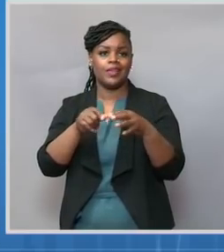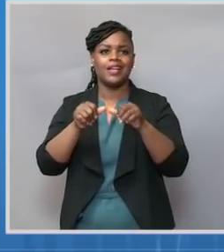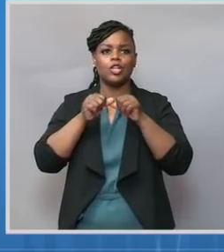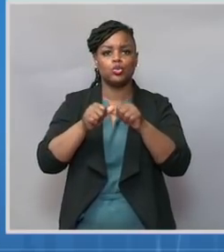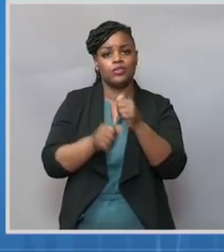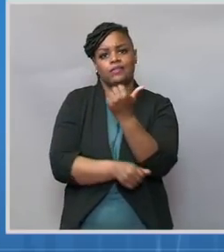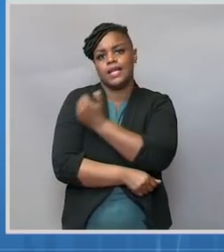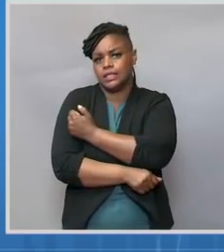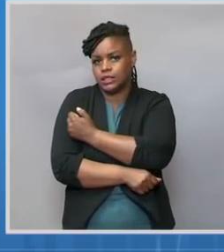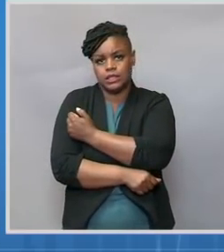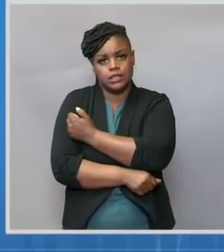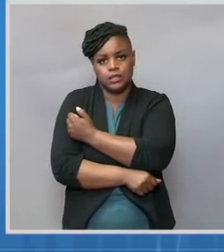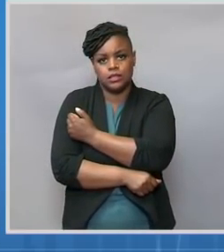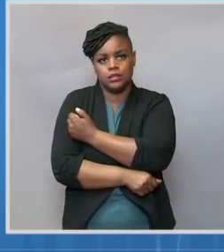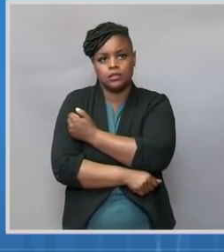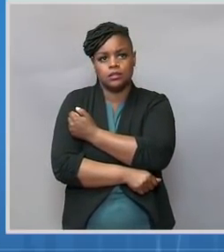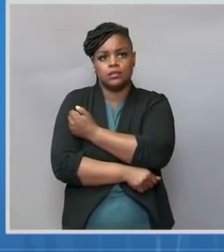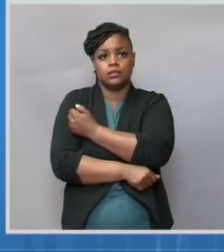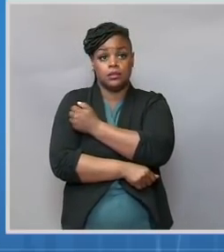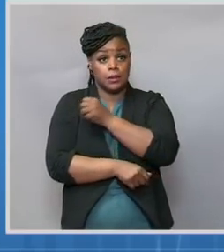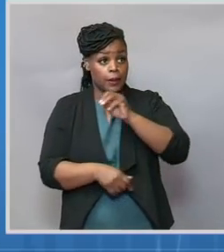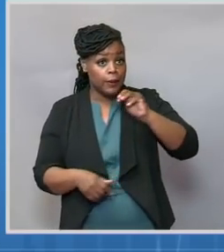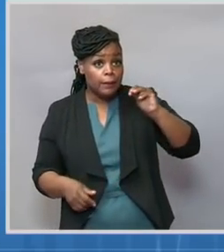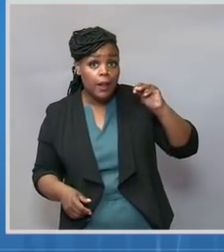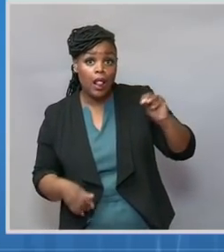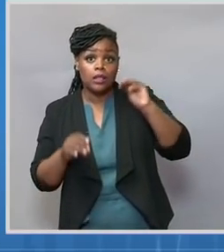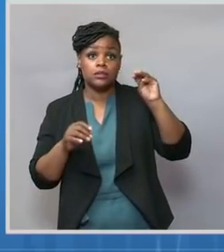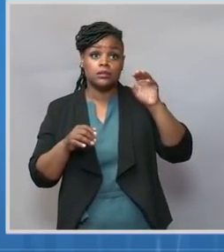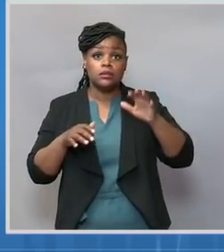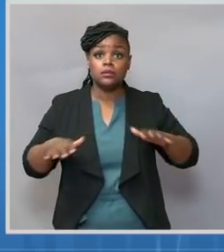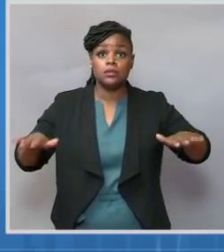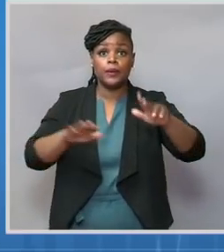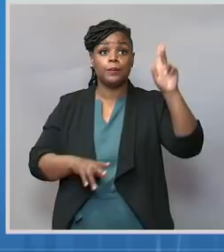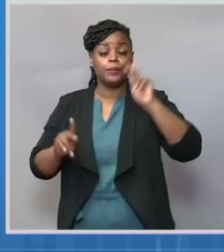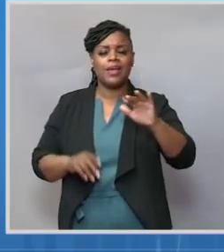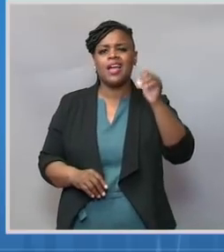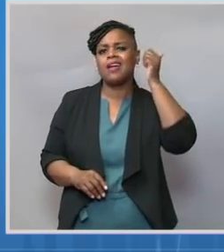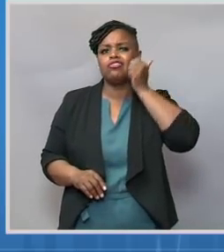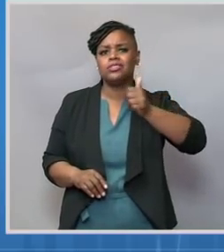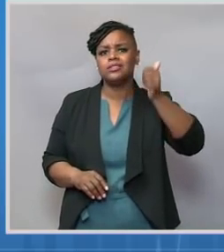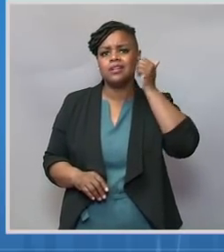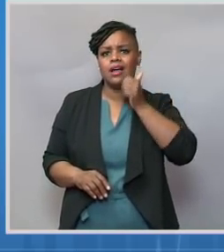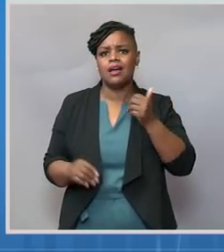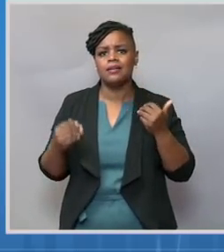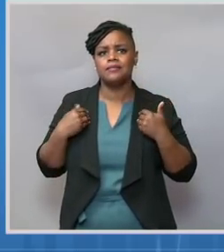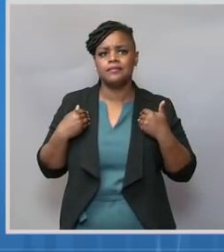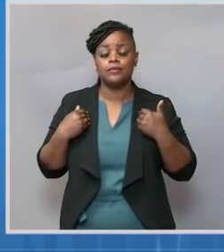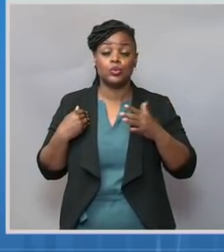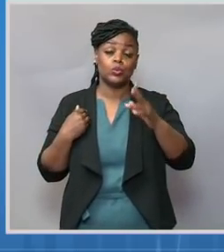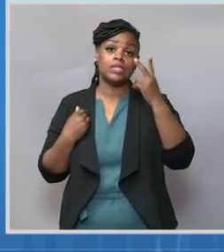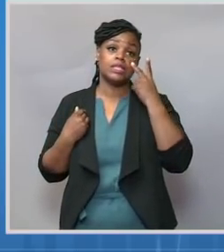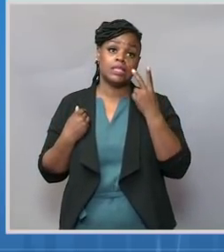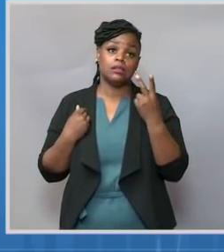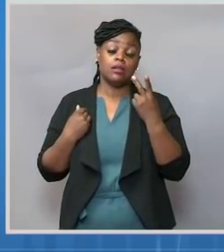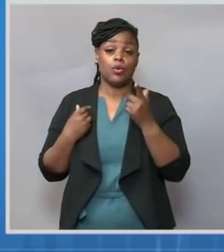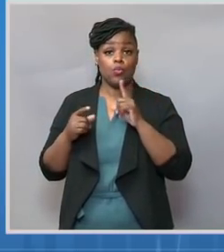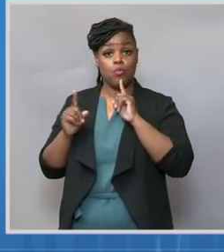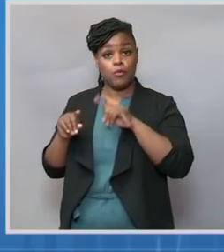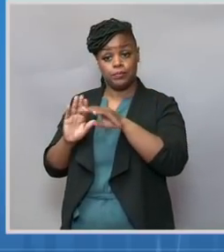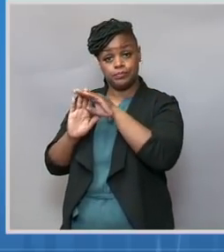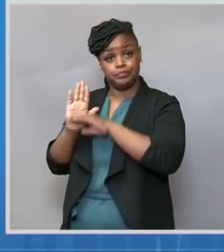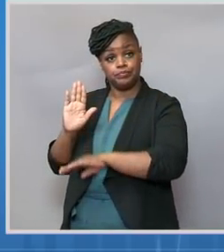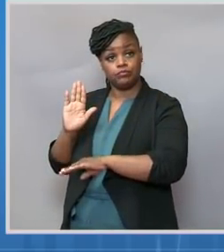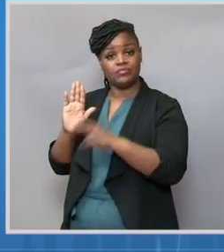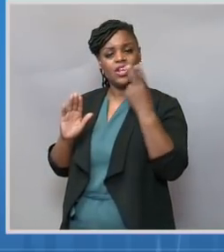millions of Americans each day. As you can see on our vaccination report, our current seven day average is